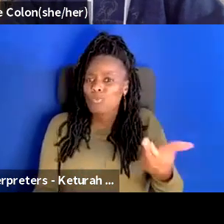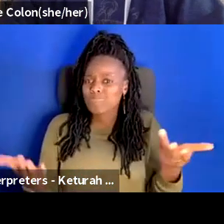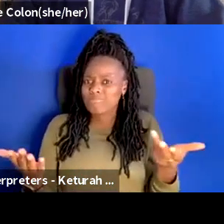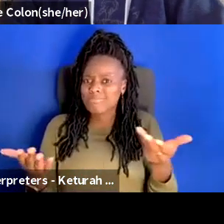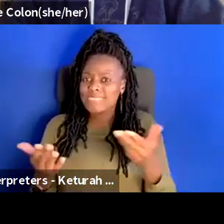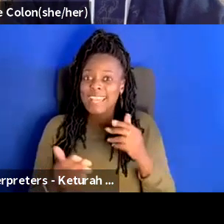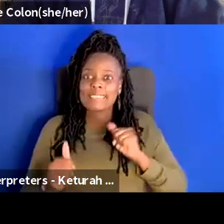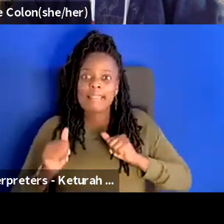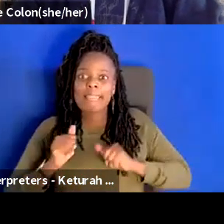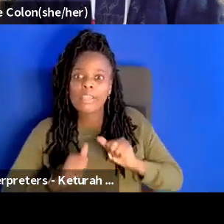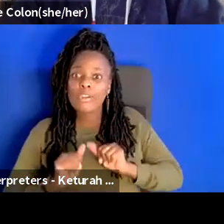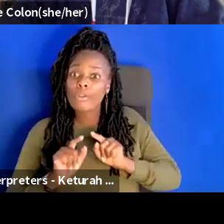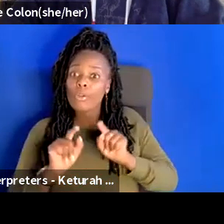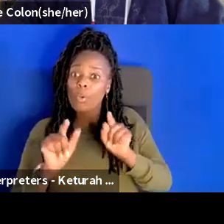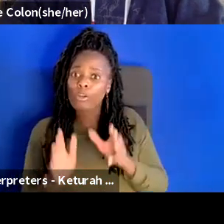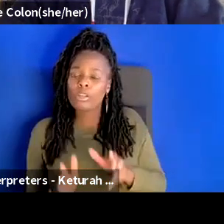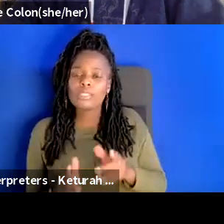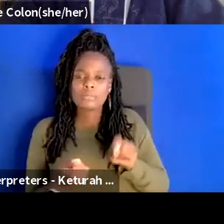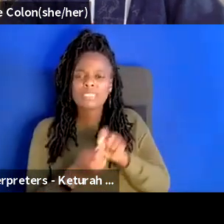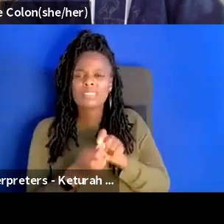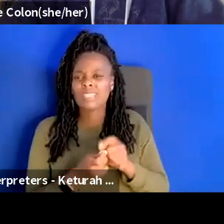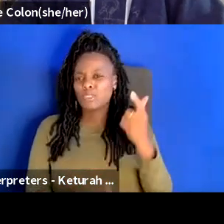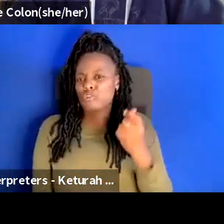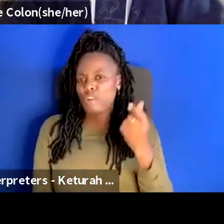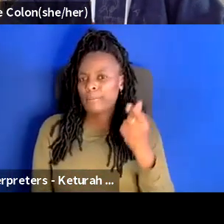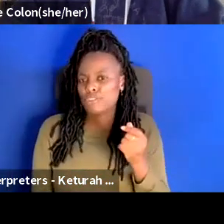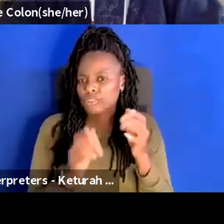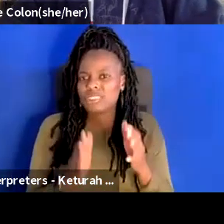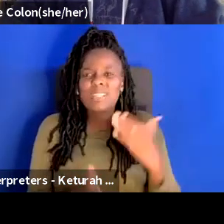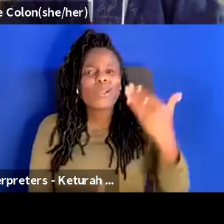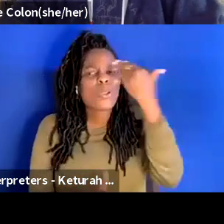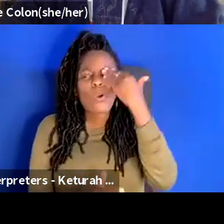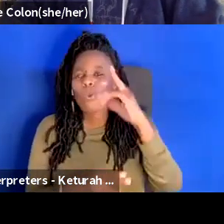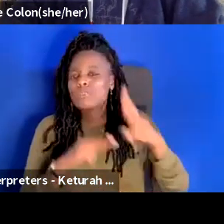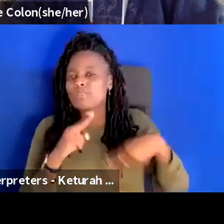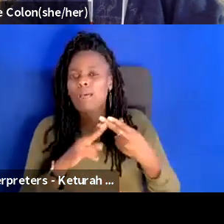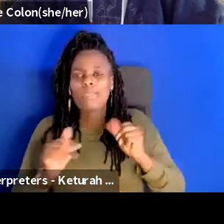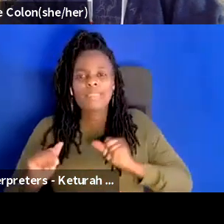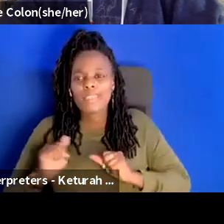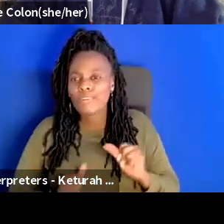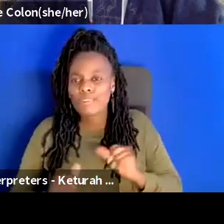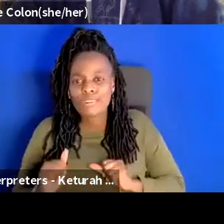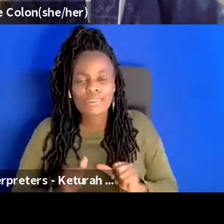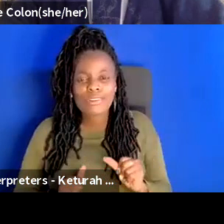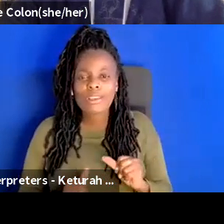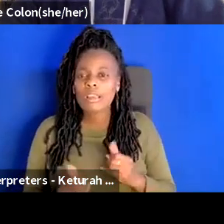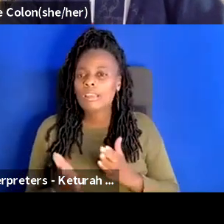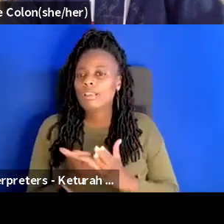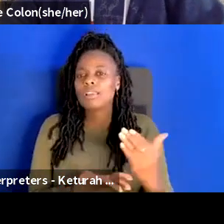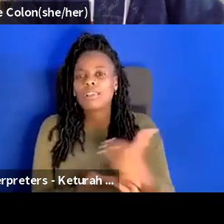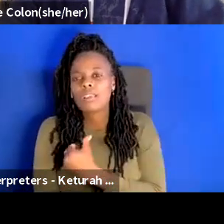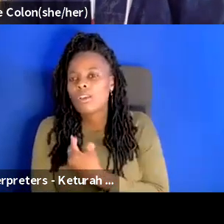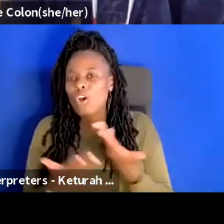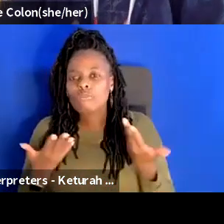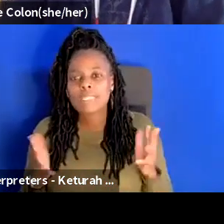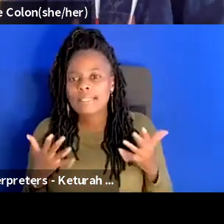especially a subscriber um knows what your theater is about i think that if a person like you know like